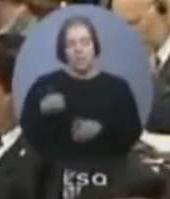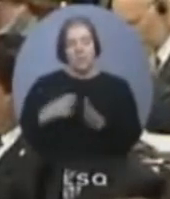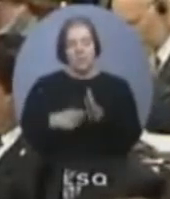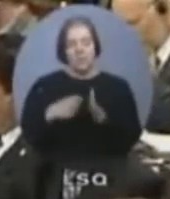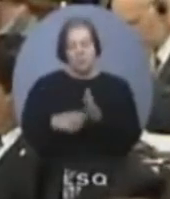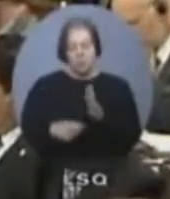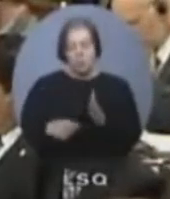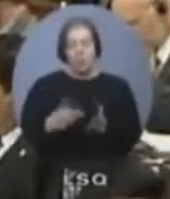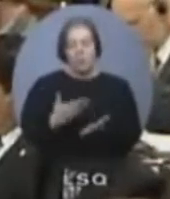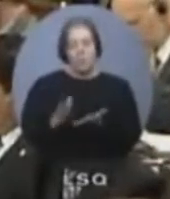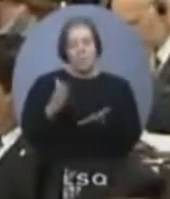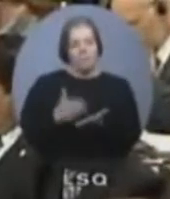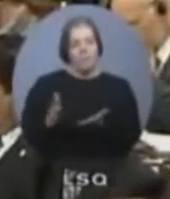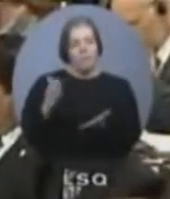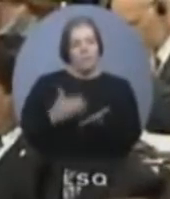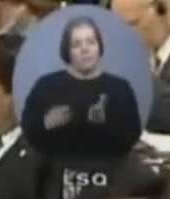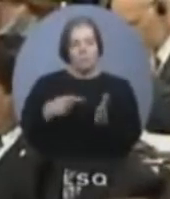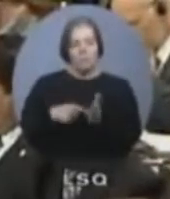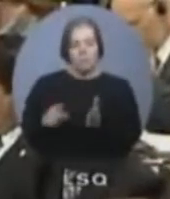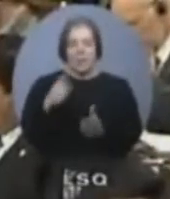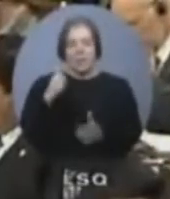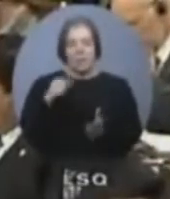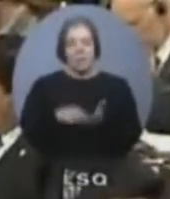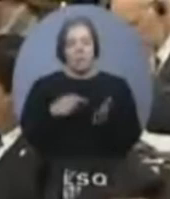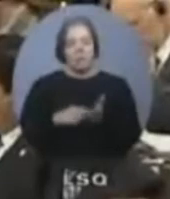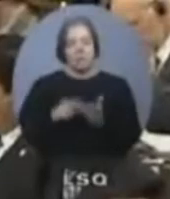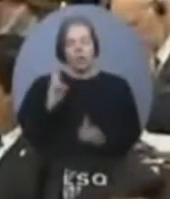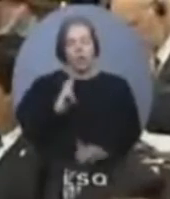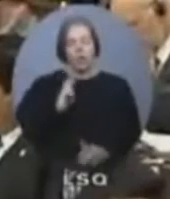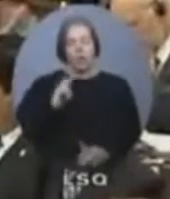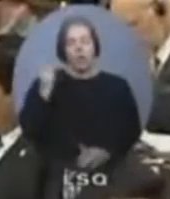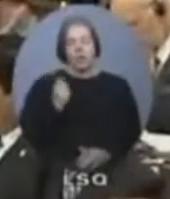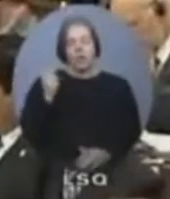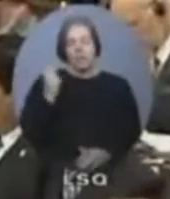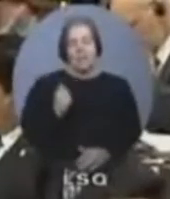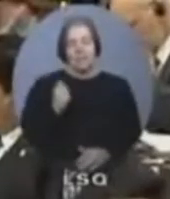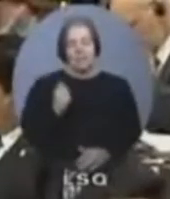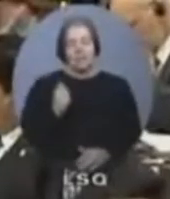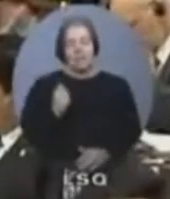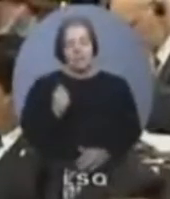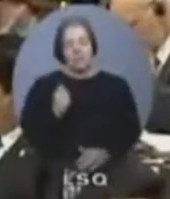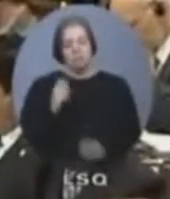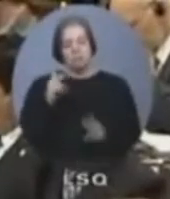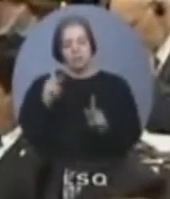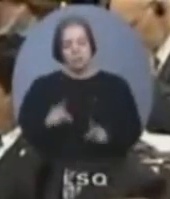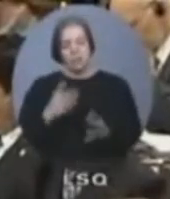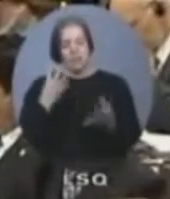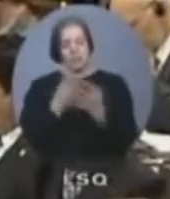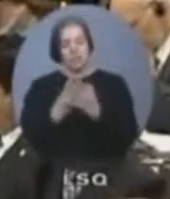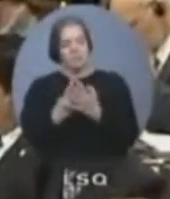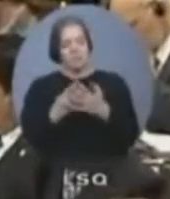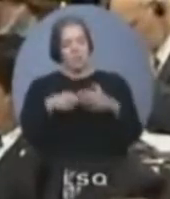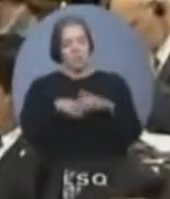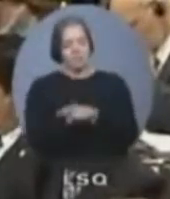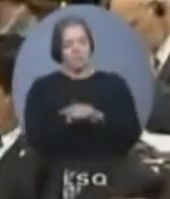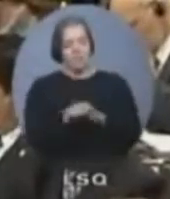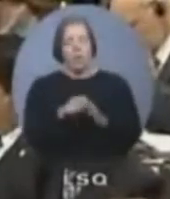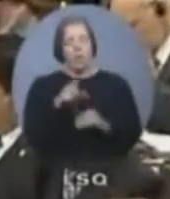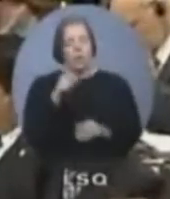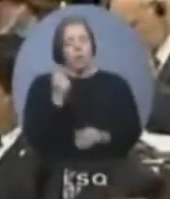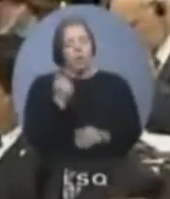when those criminals are already being provided room, board, housing, shelter by taxpayers. Mr. Speaker,